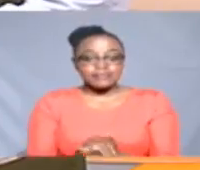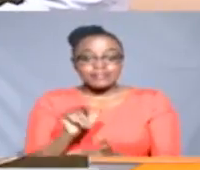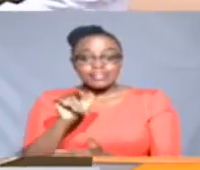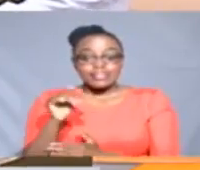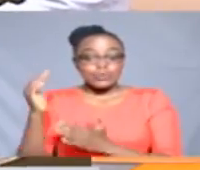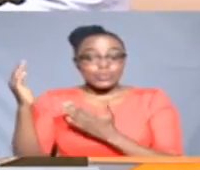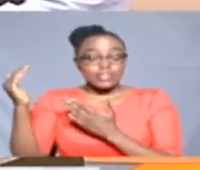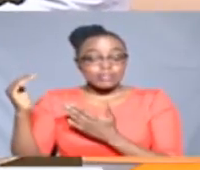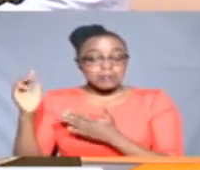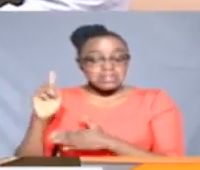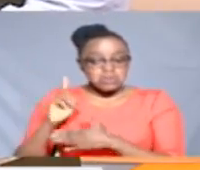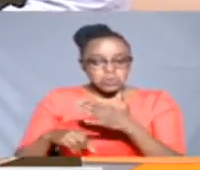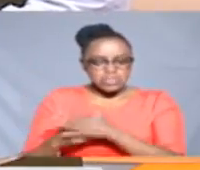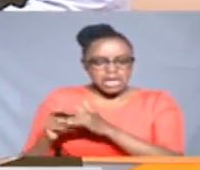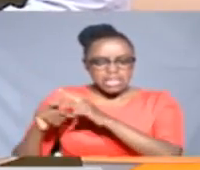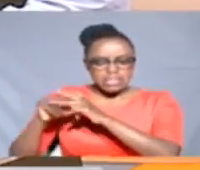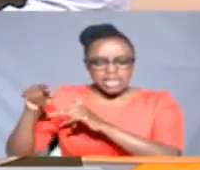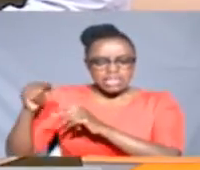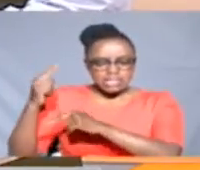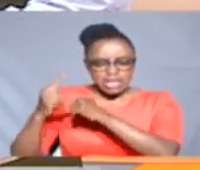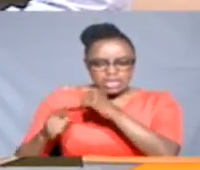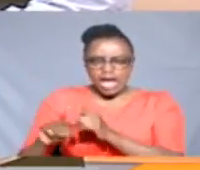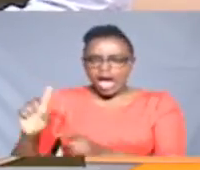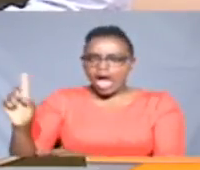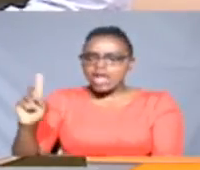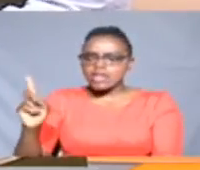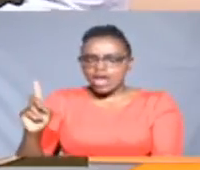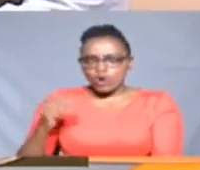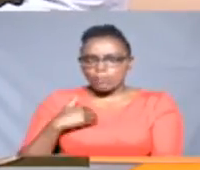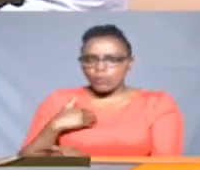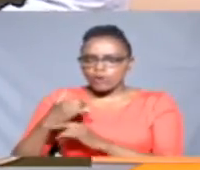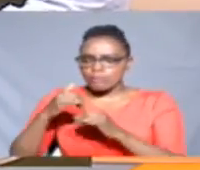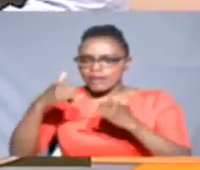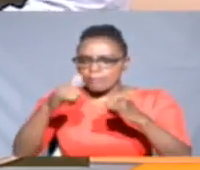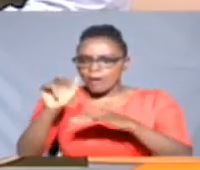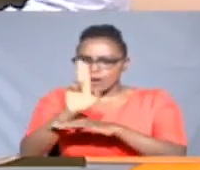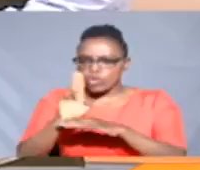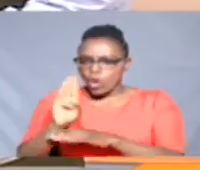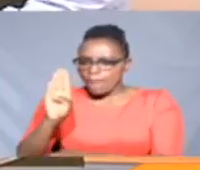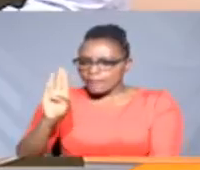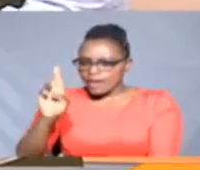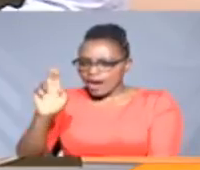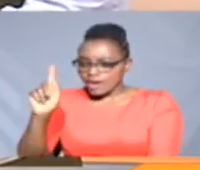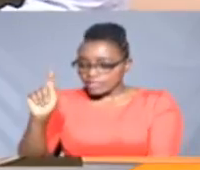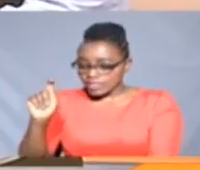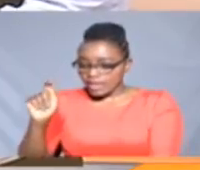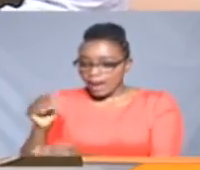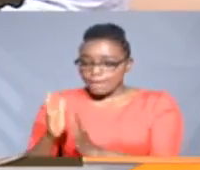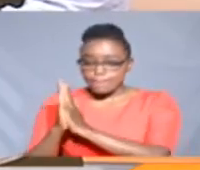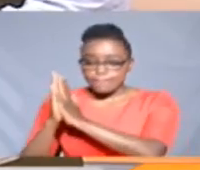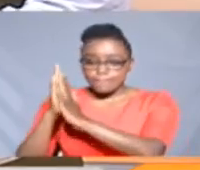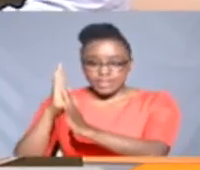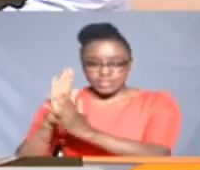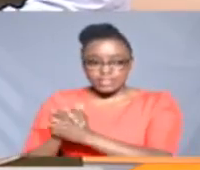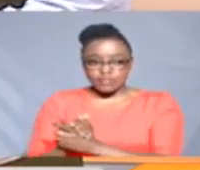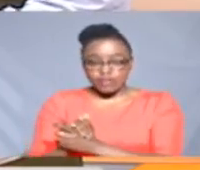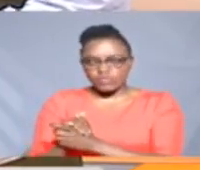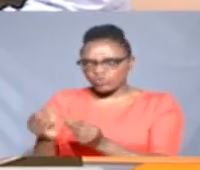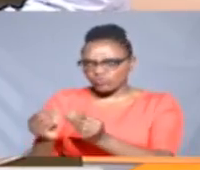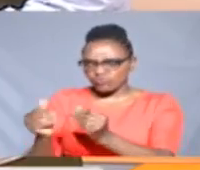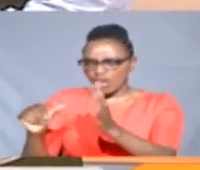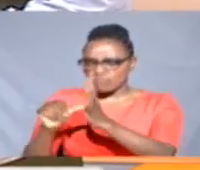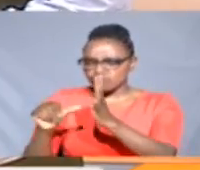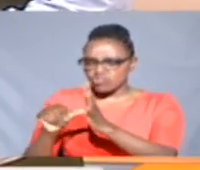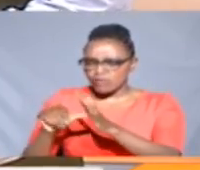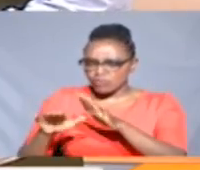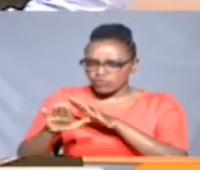It was expected that at the beginning this year, Nairobi would have employed a bus rapid transport system, BRT, to address